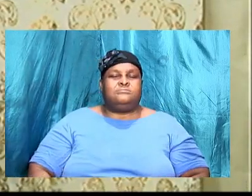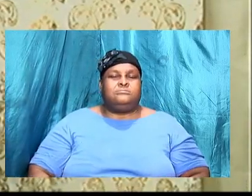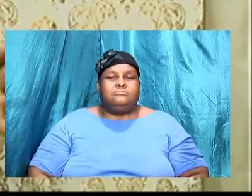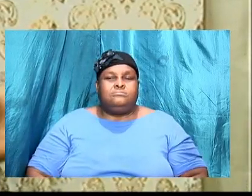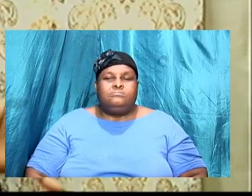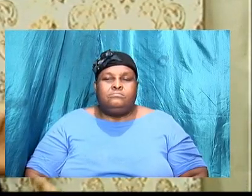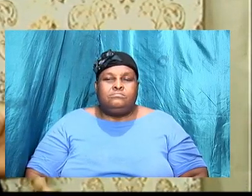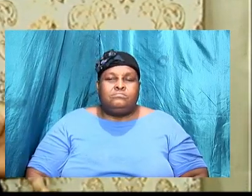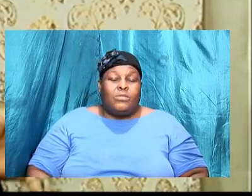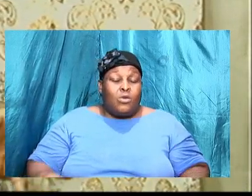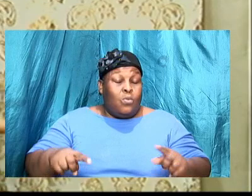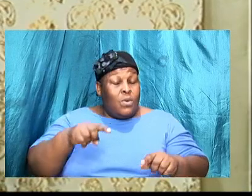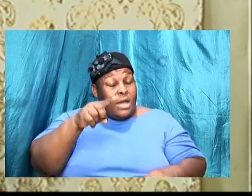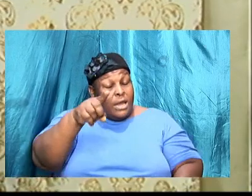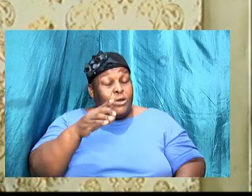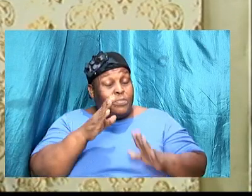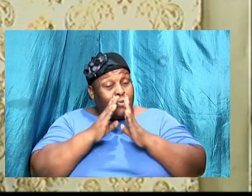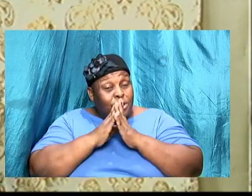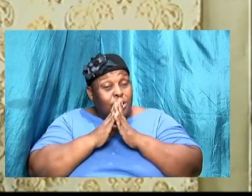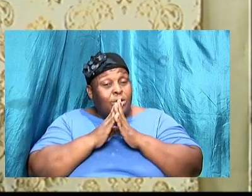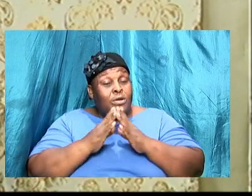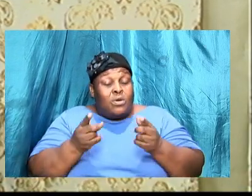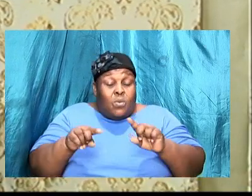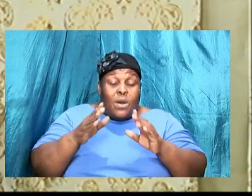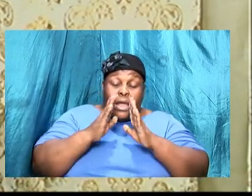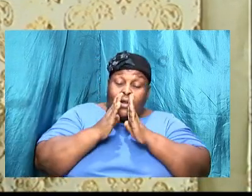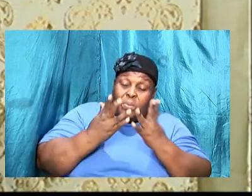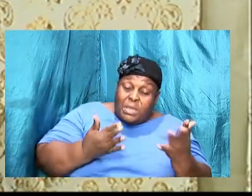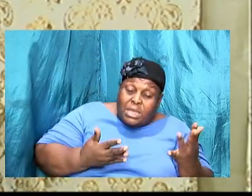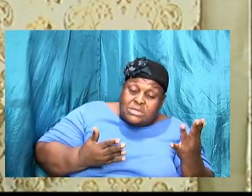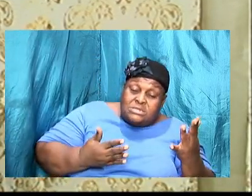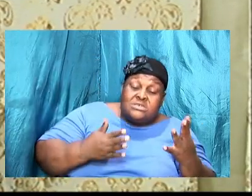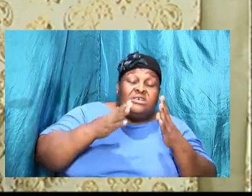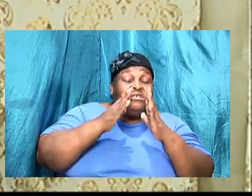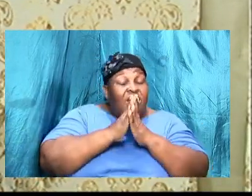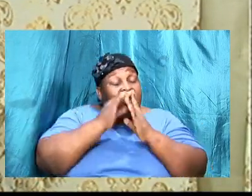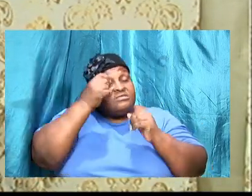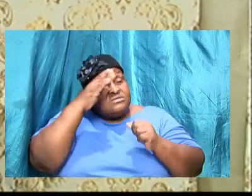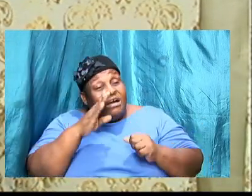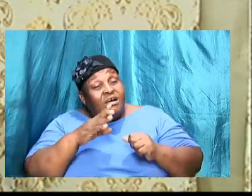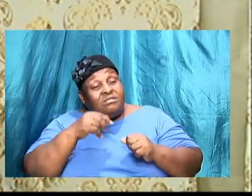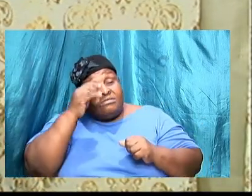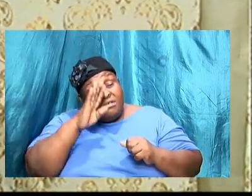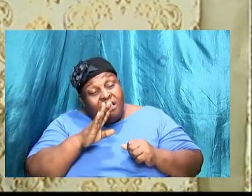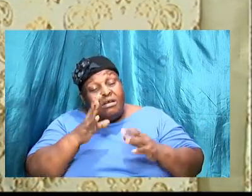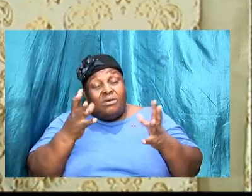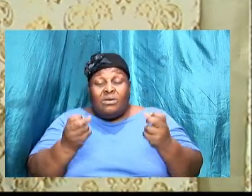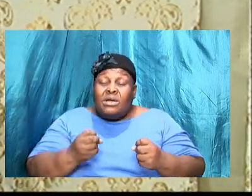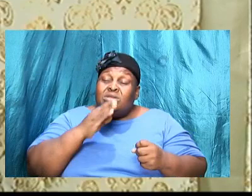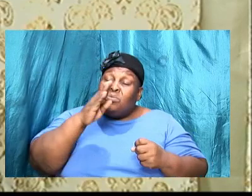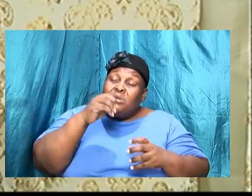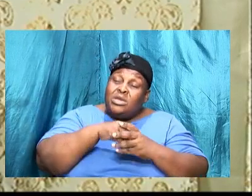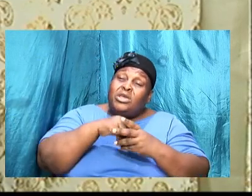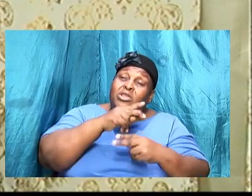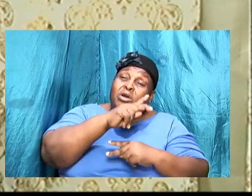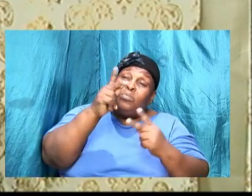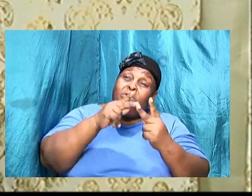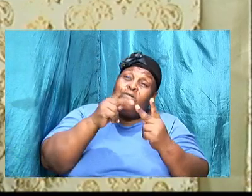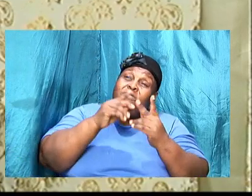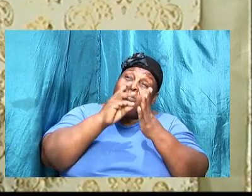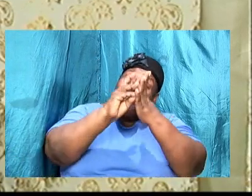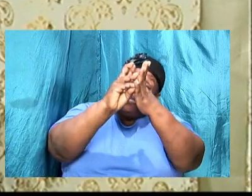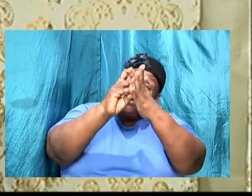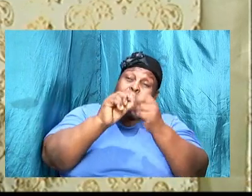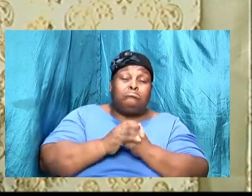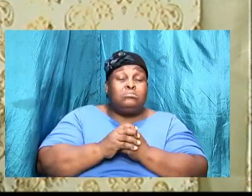but while you pray while you wait you ask God God I want to be in your perfect your number one desire God I want